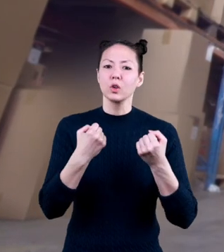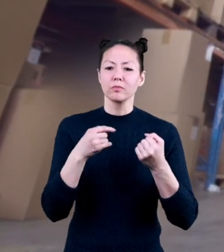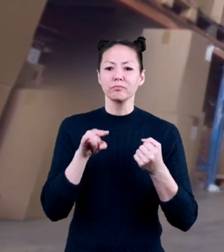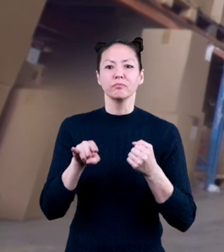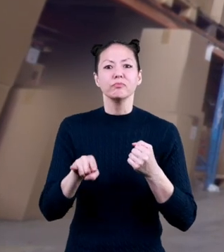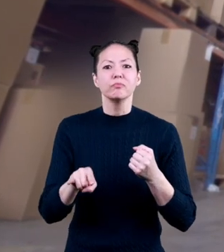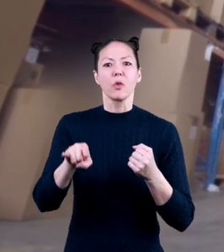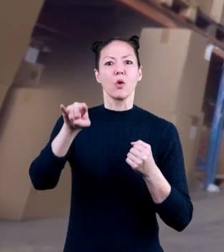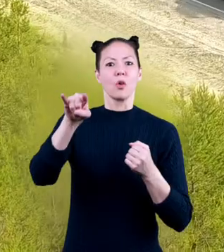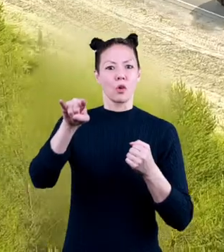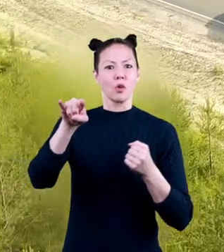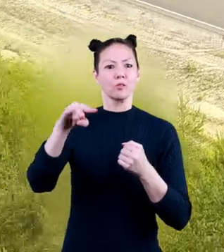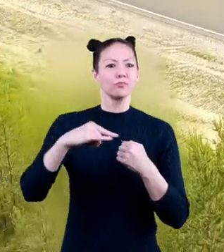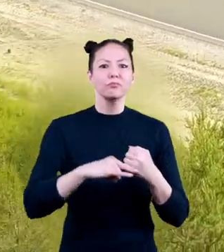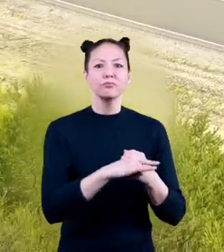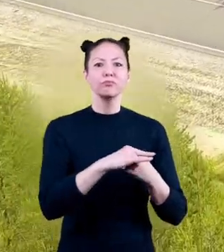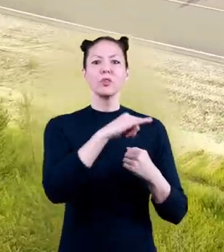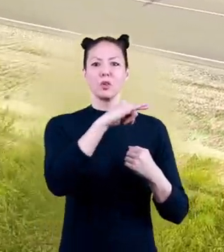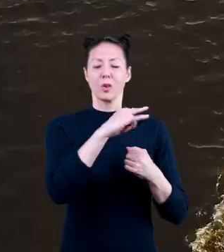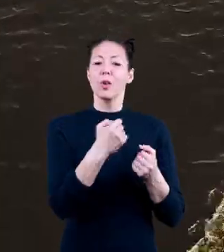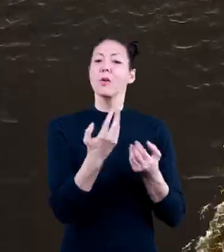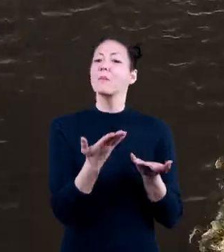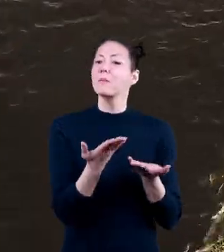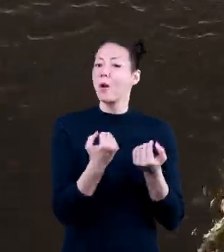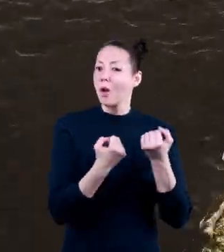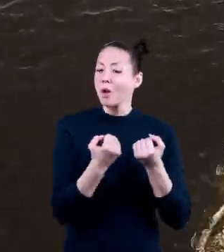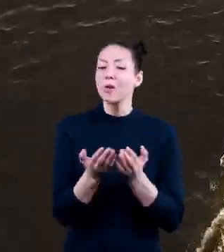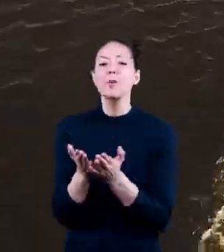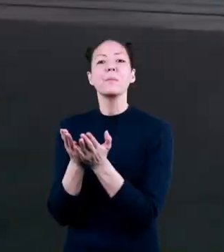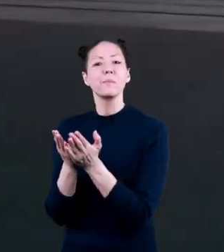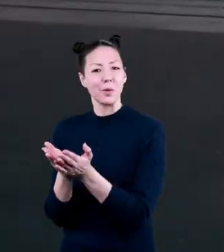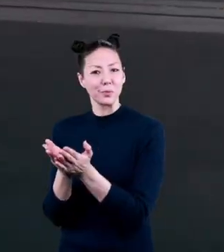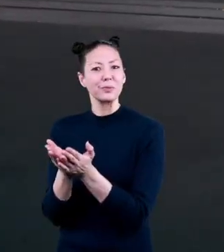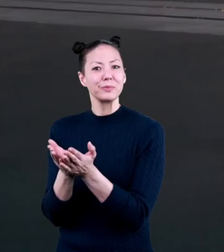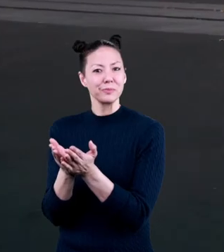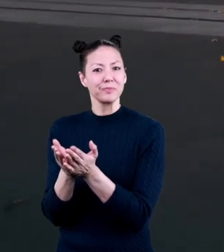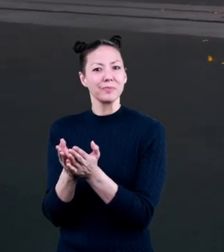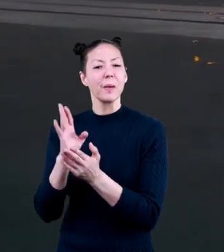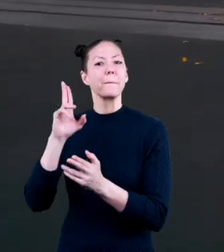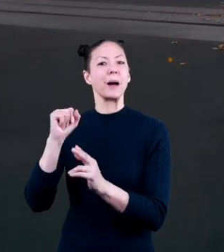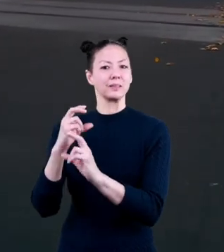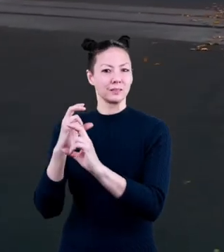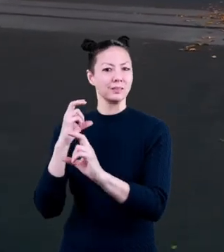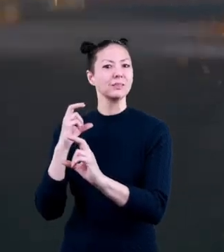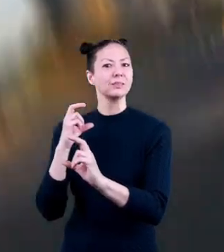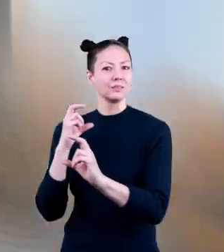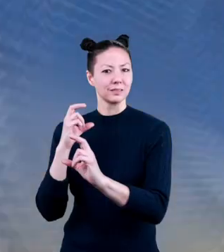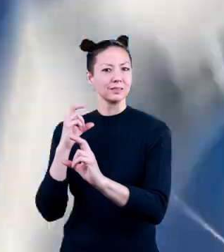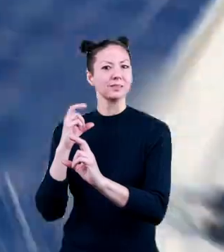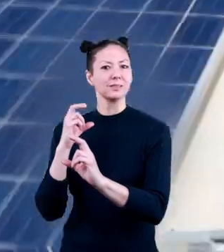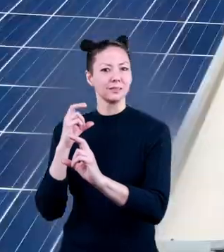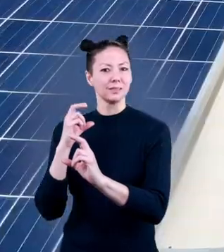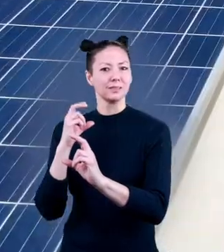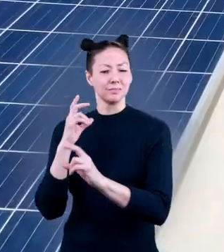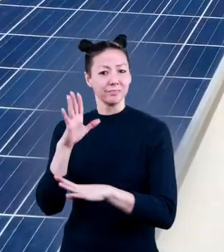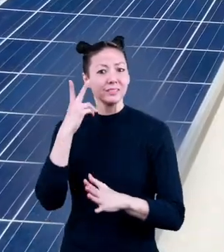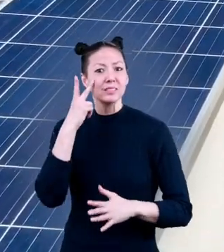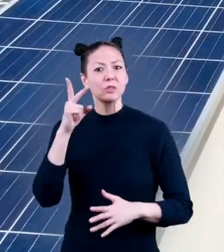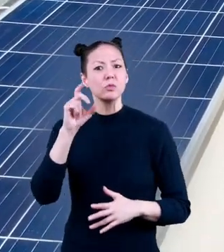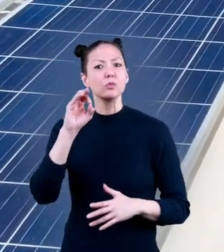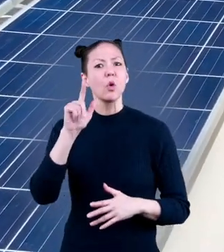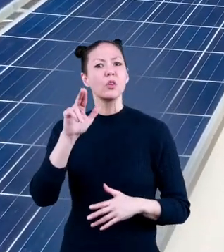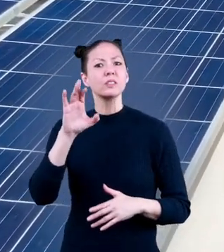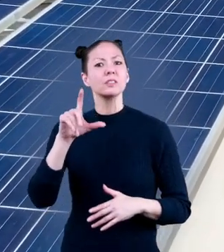forklifts, cars, boats, and buses. Fuel Have you seen